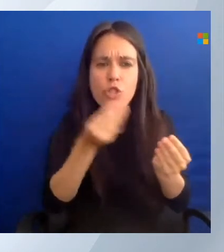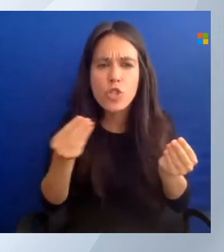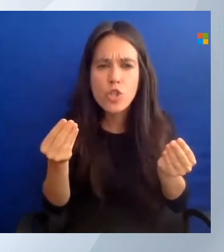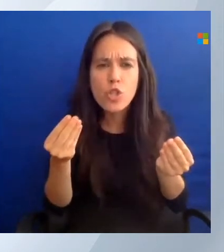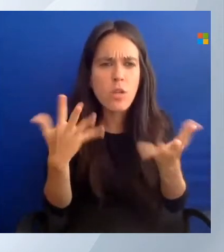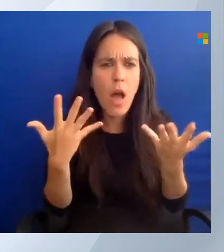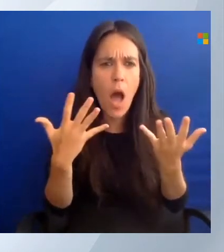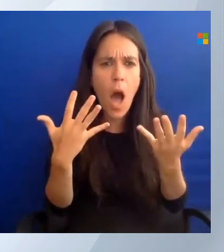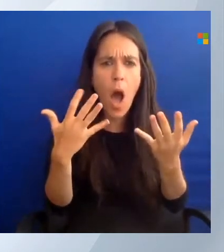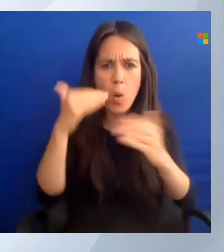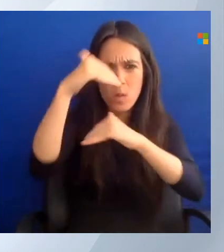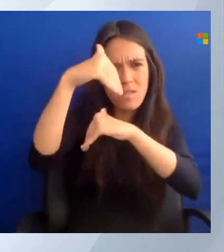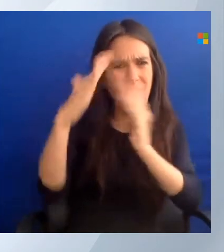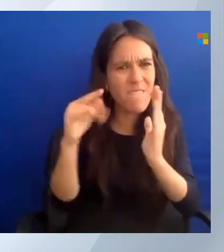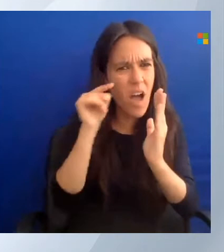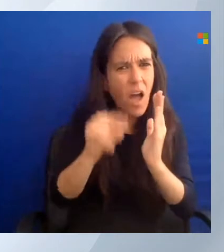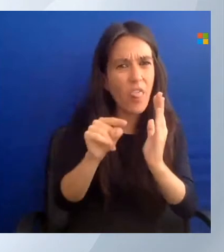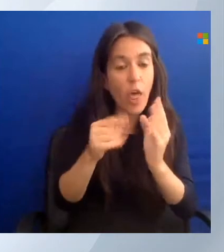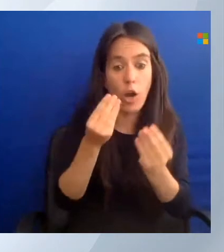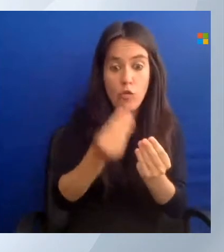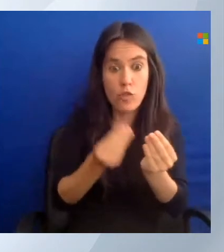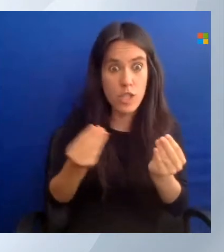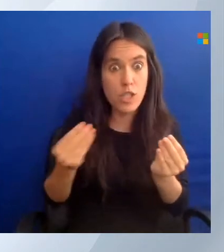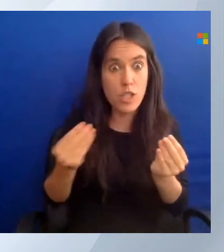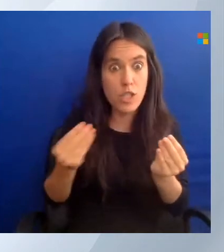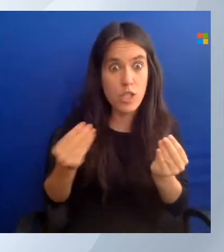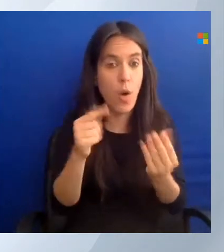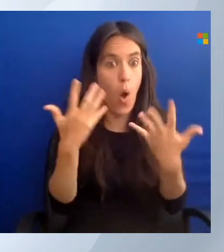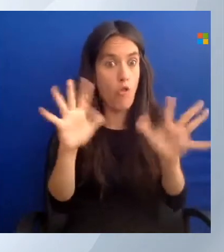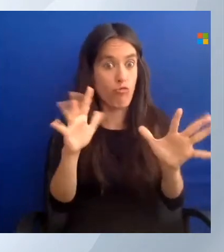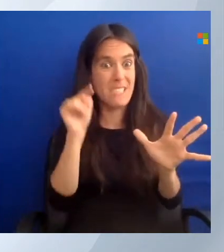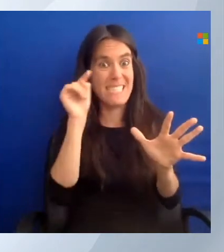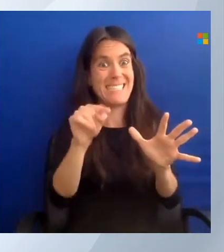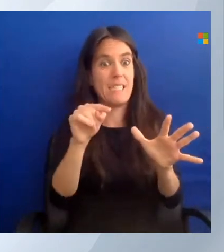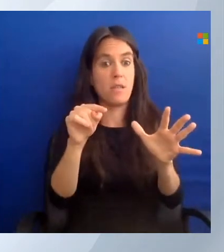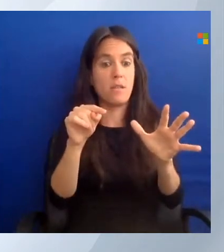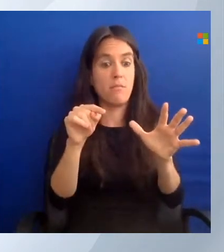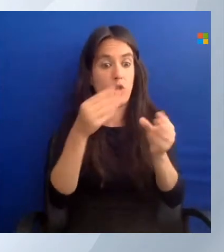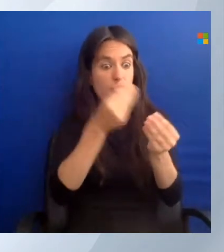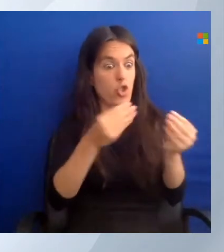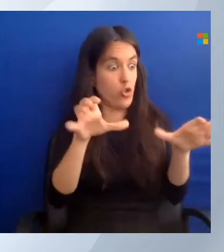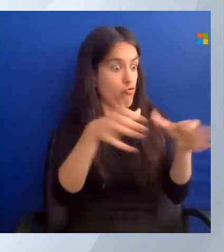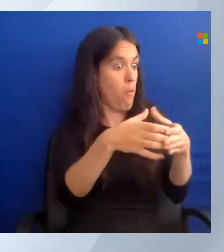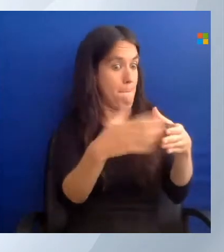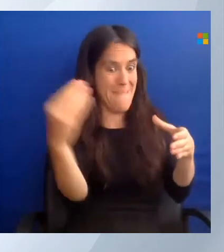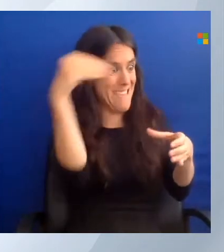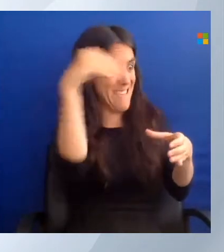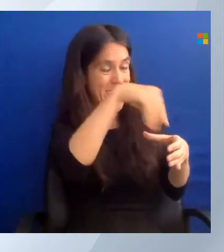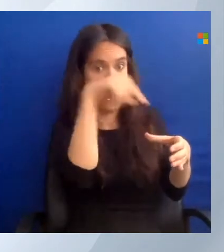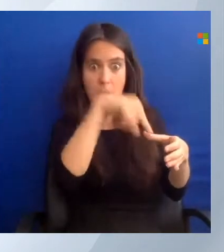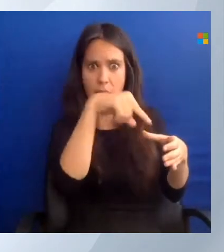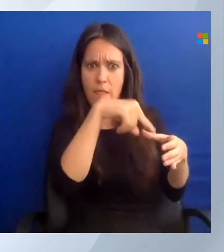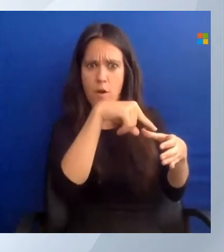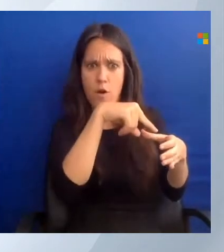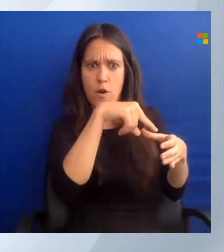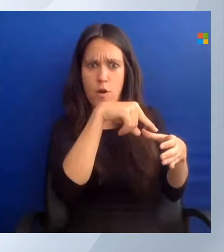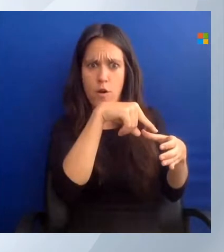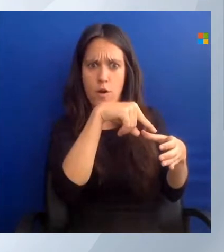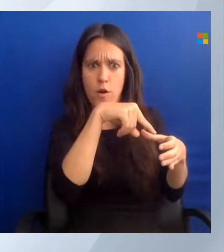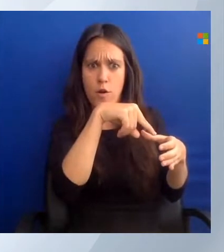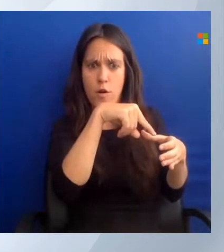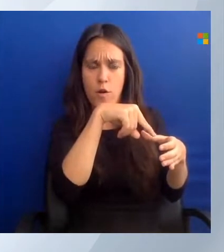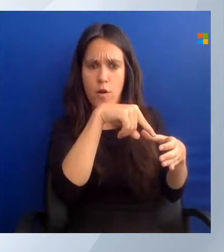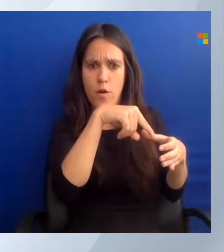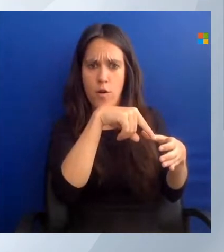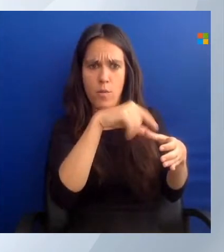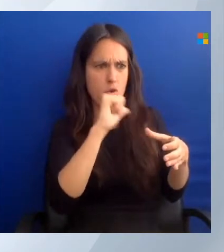So if the resources are already in the resource group and they are not in your template, they